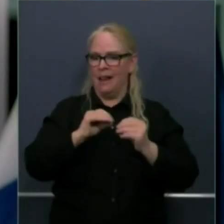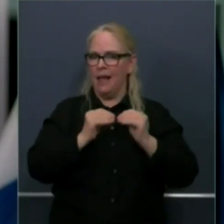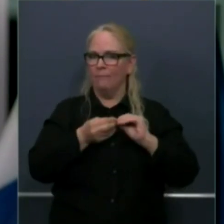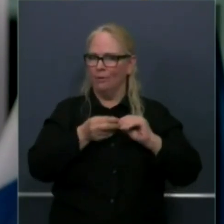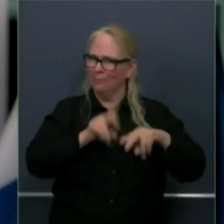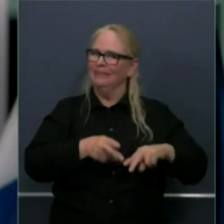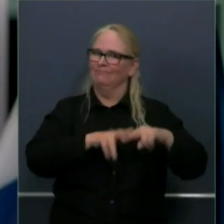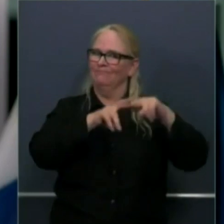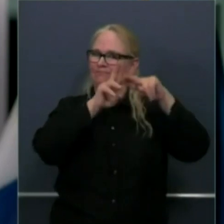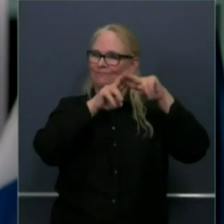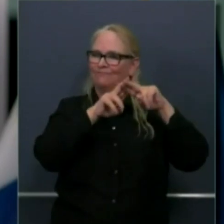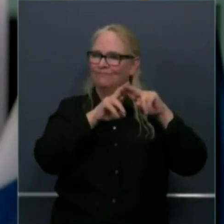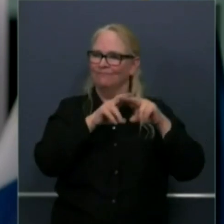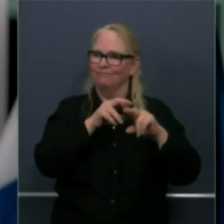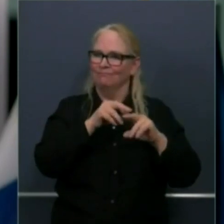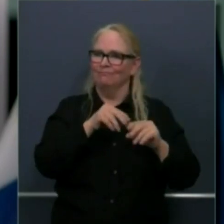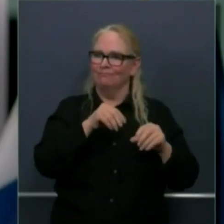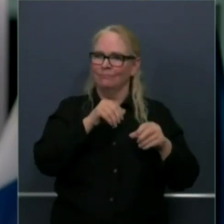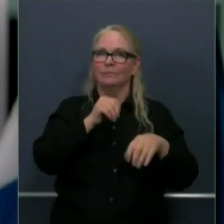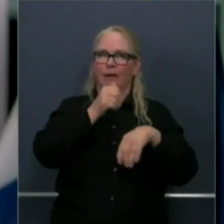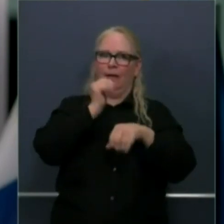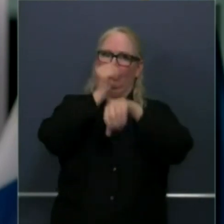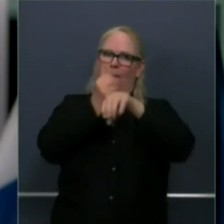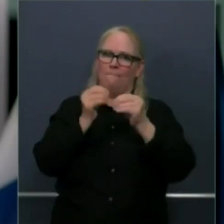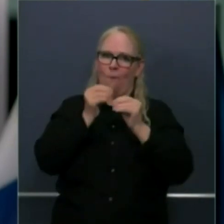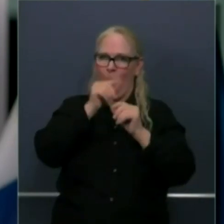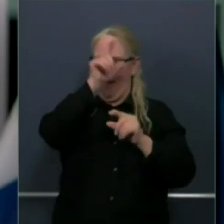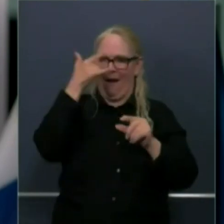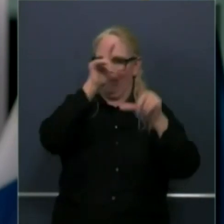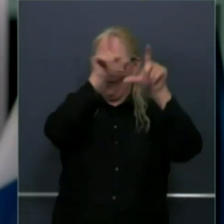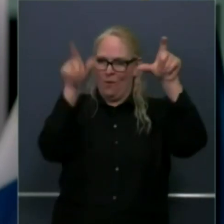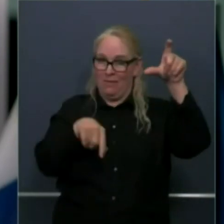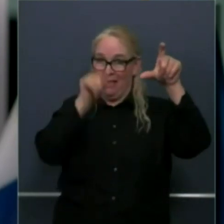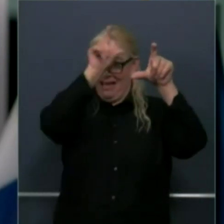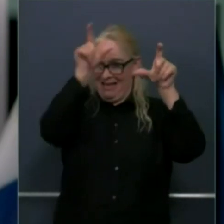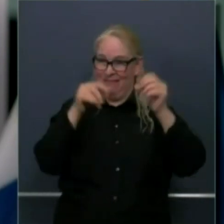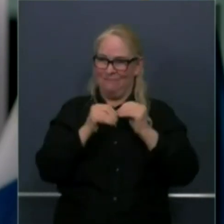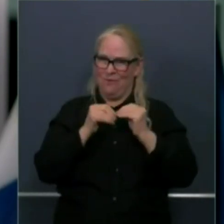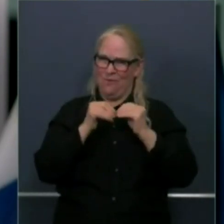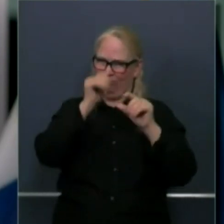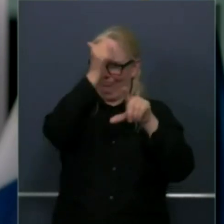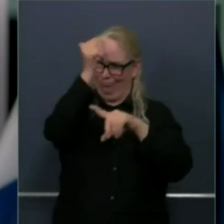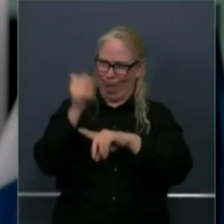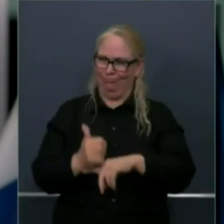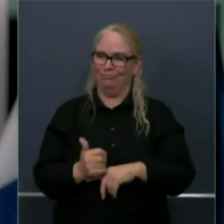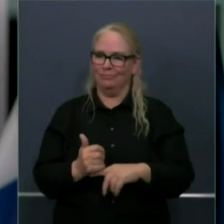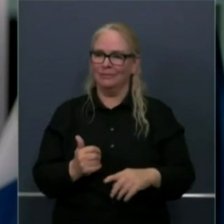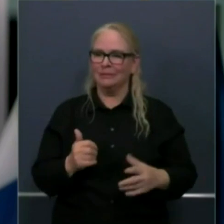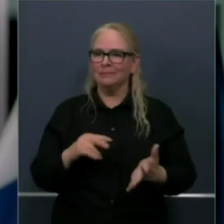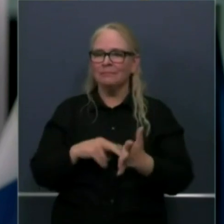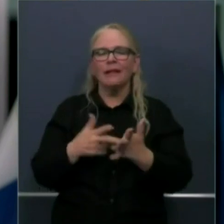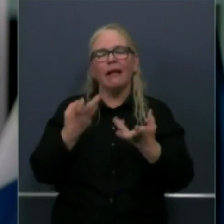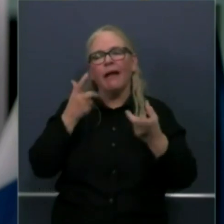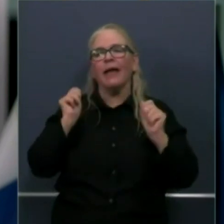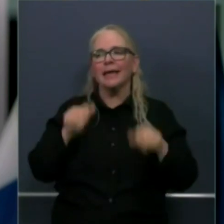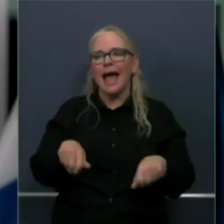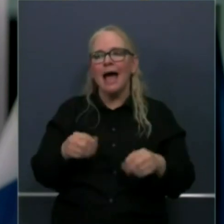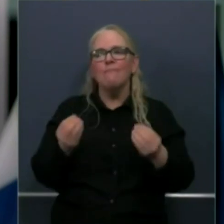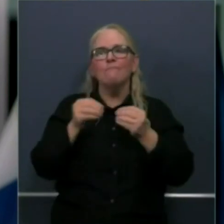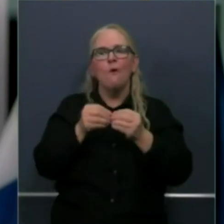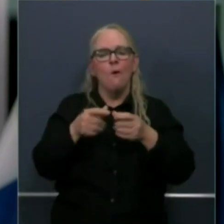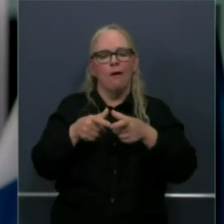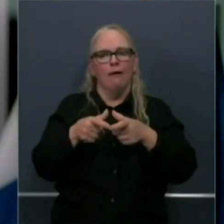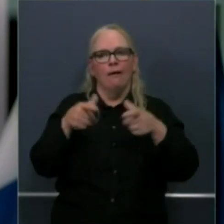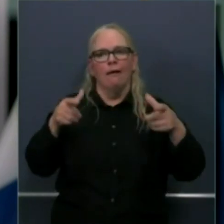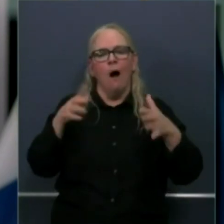or so ago we were moving into this second phase. We didn't say we were stopping in the middle of that phase. We'll continue to